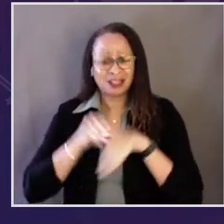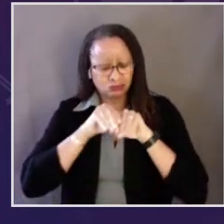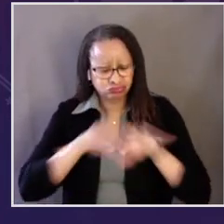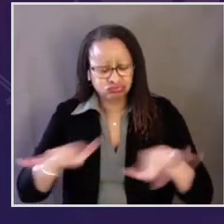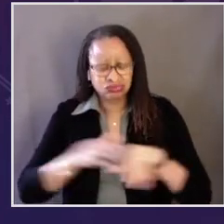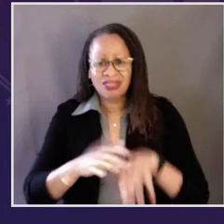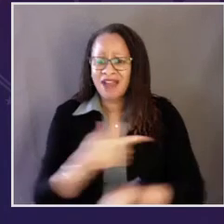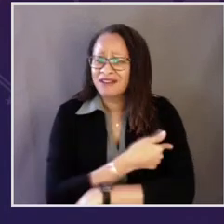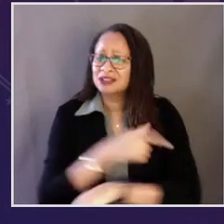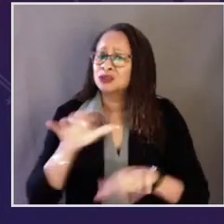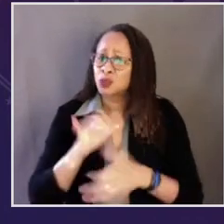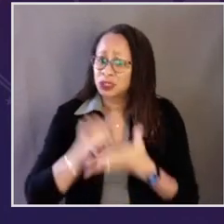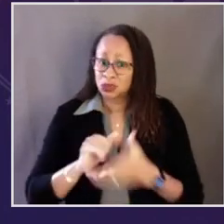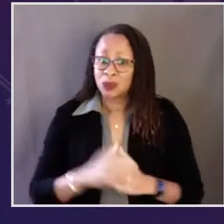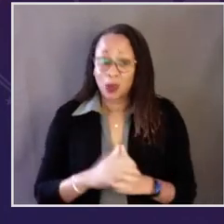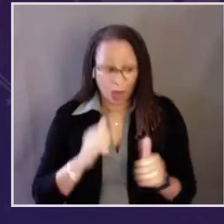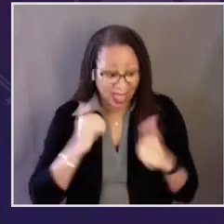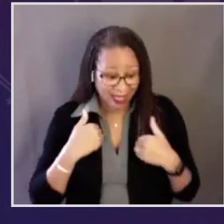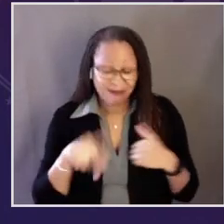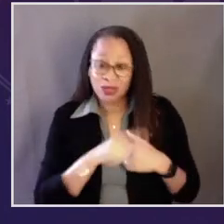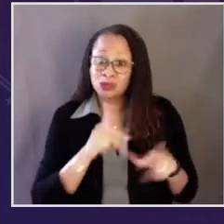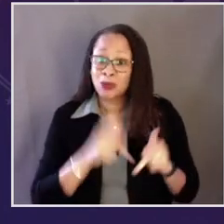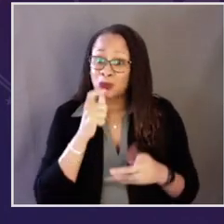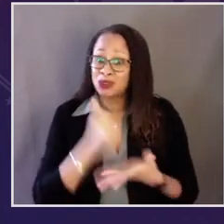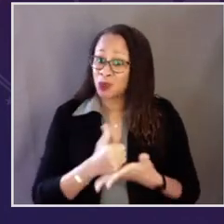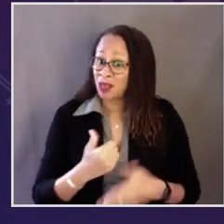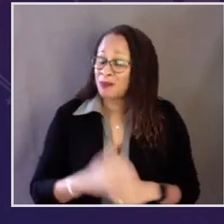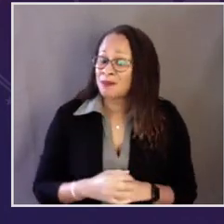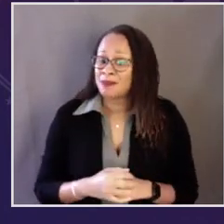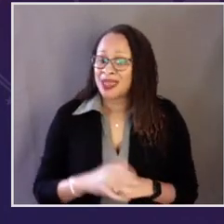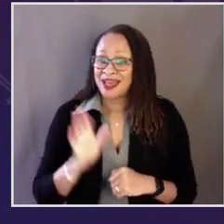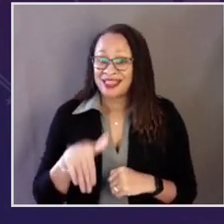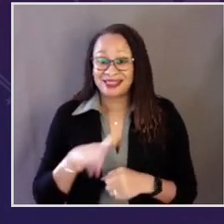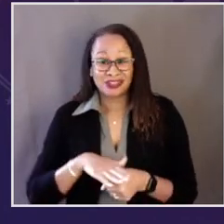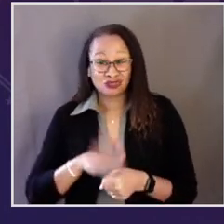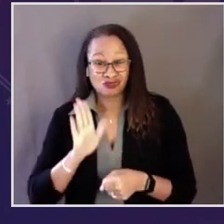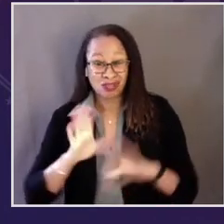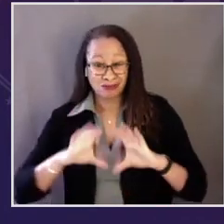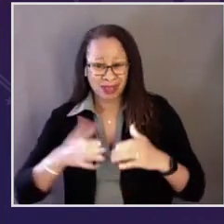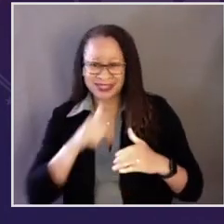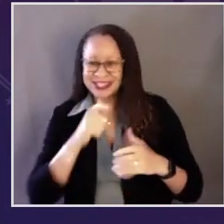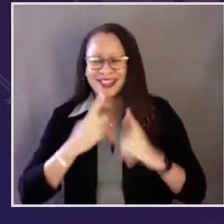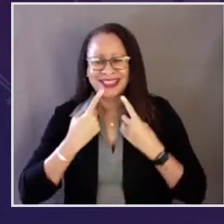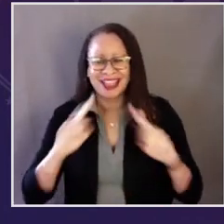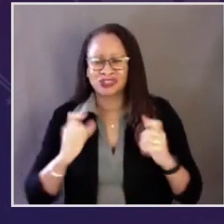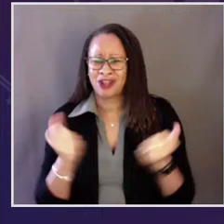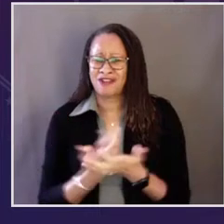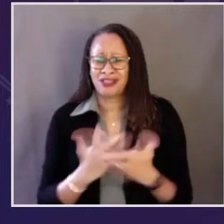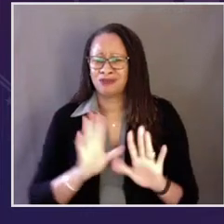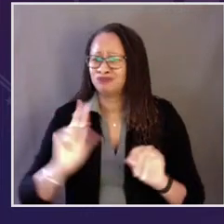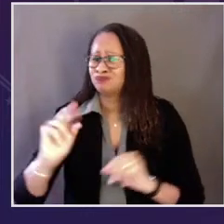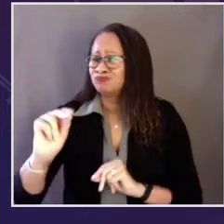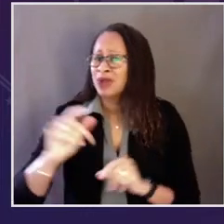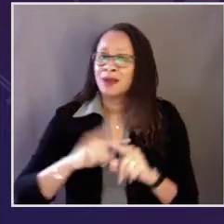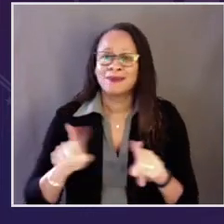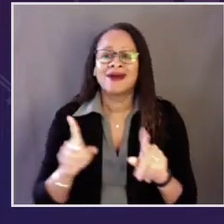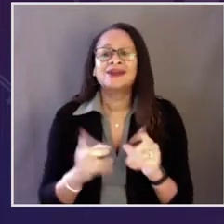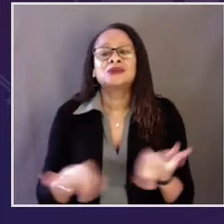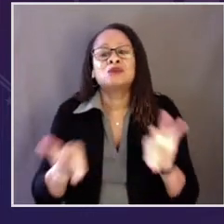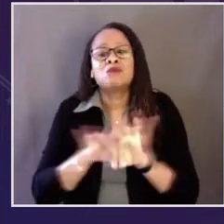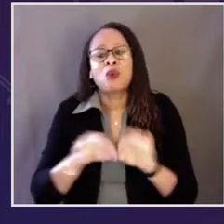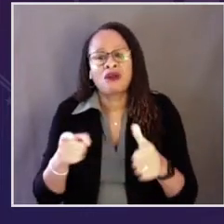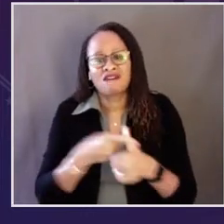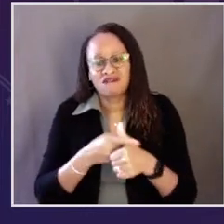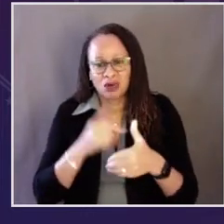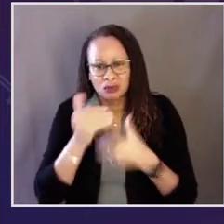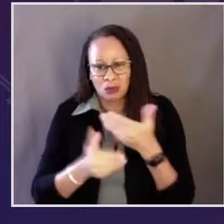everything is in place and effectively distribute the vaccine so that we can do that. This relief package won't be the